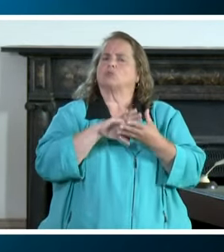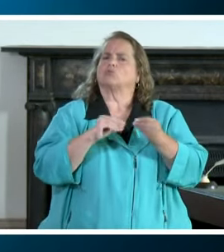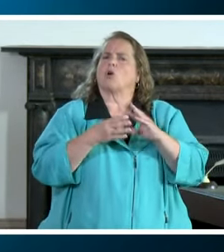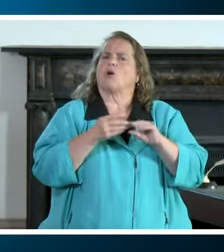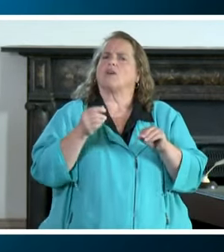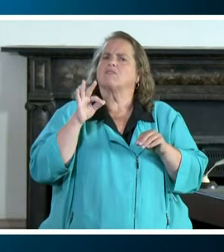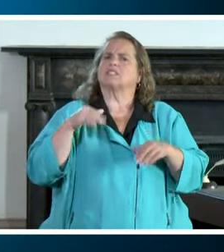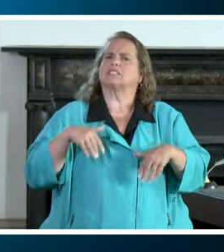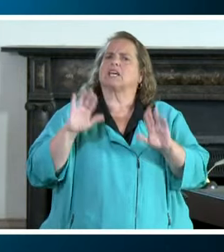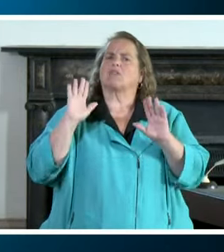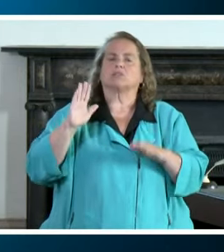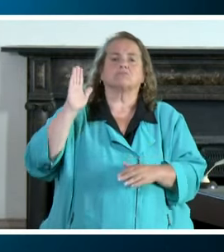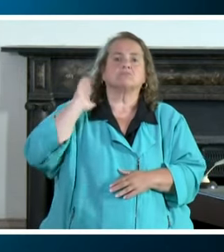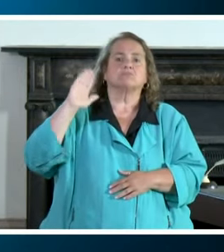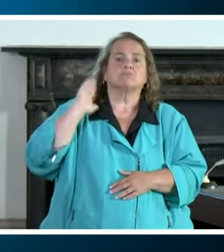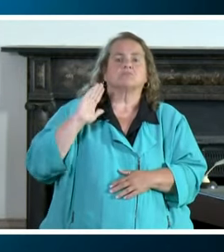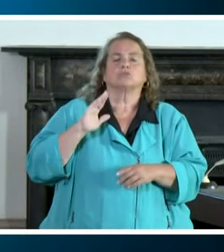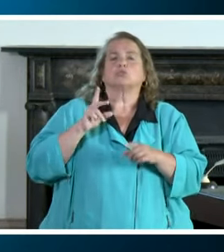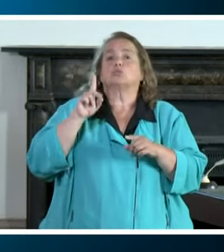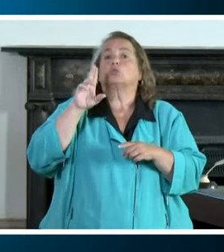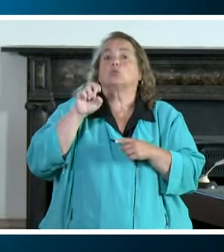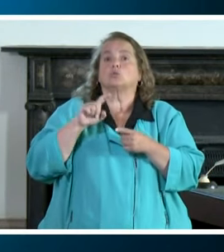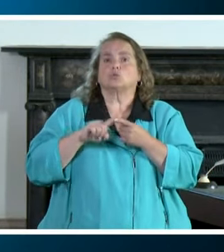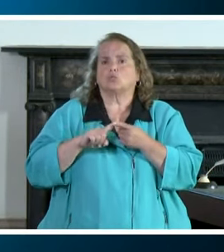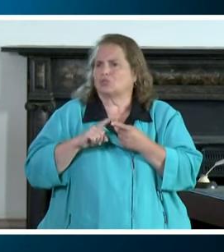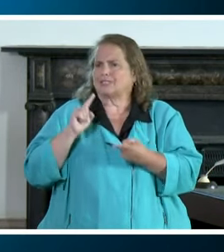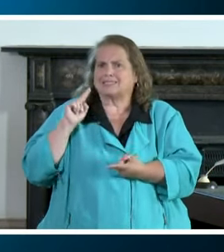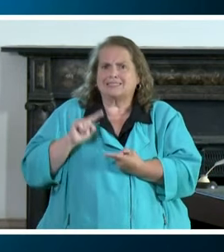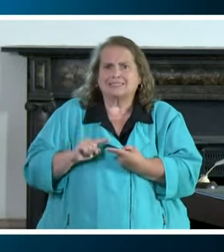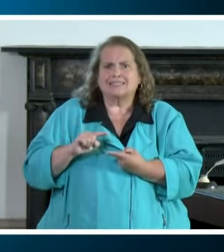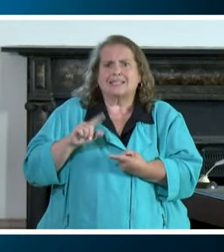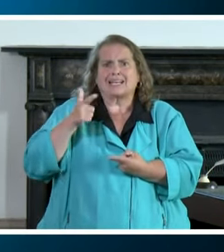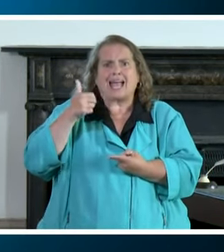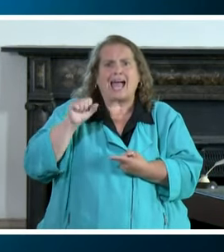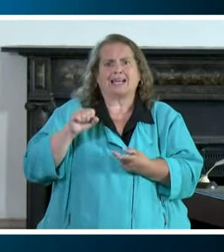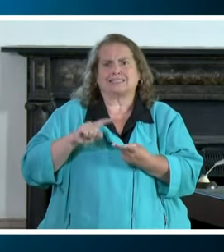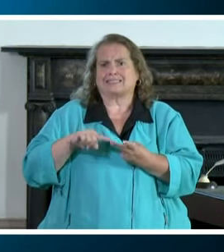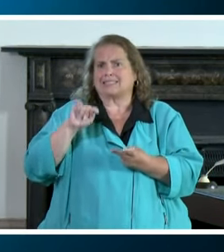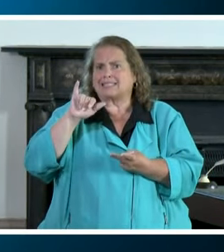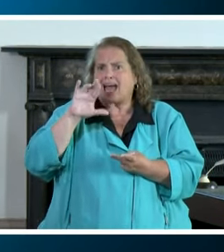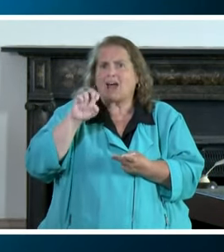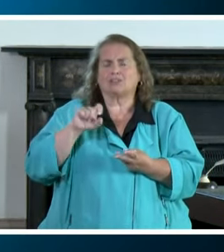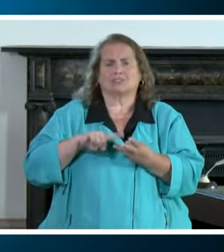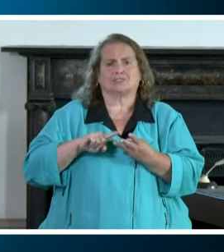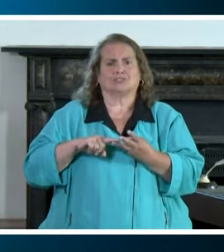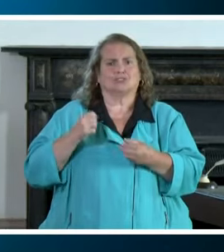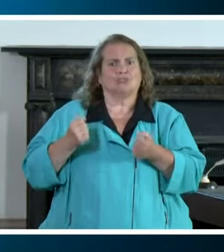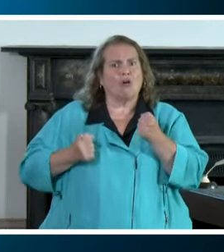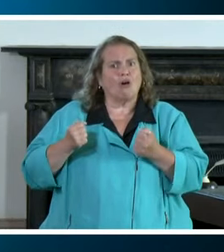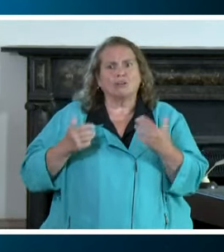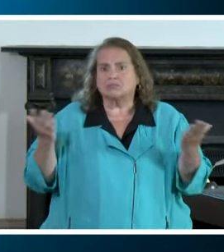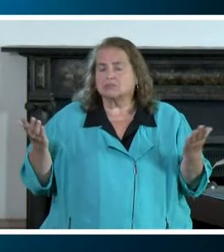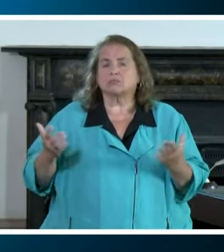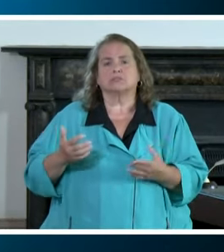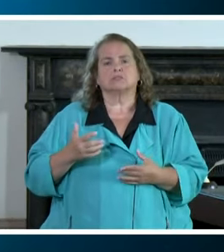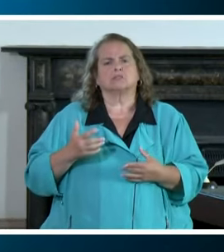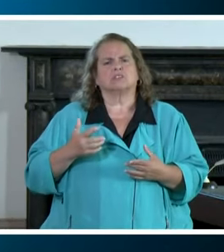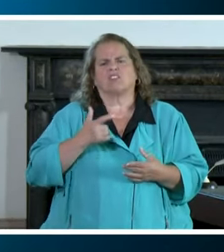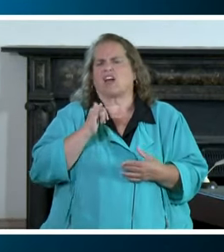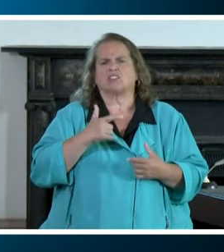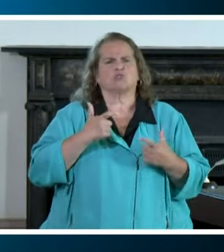on the home front due to the rationing of supplies and gas and tires and automobiles. There much greater sacrifices than,